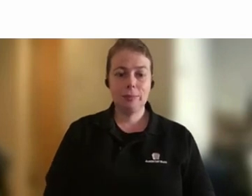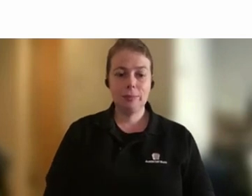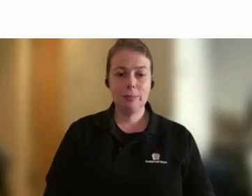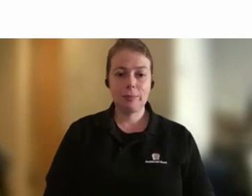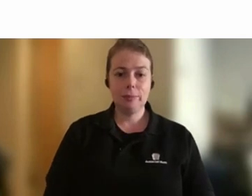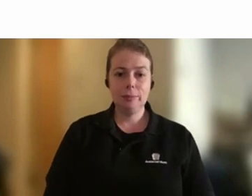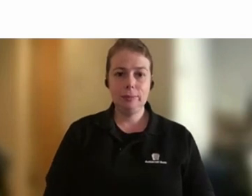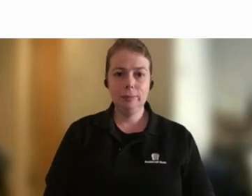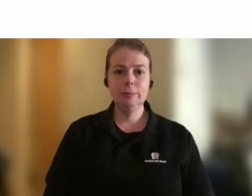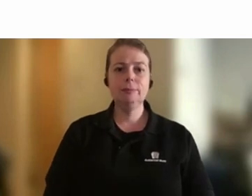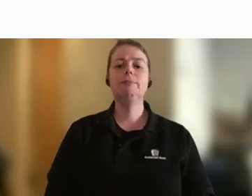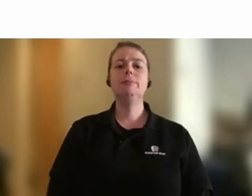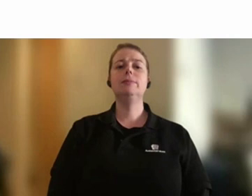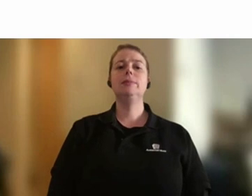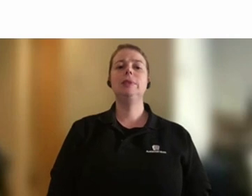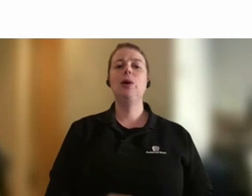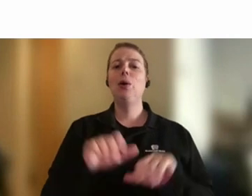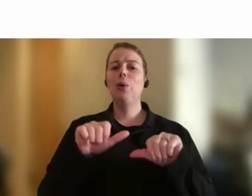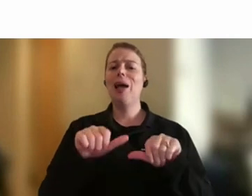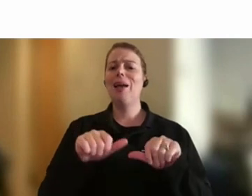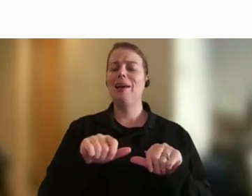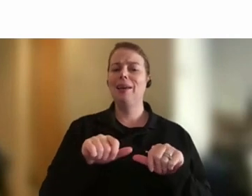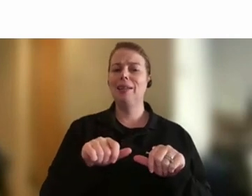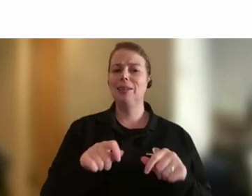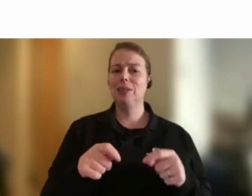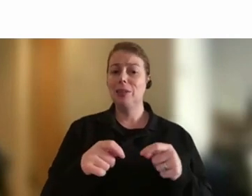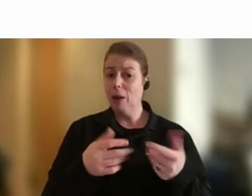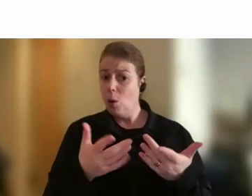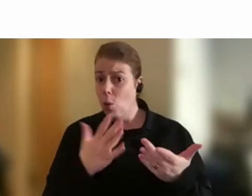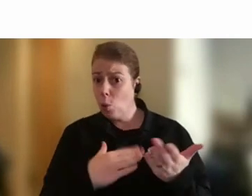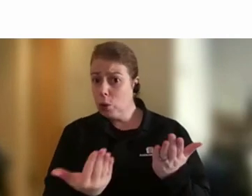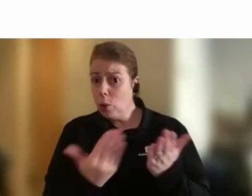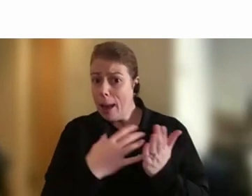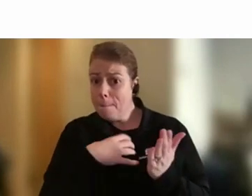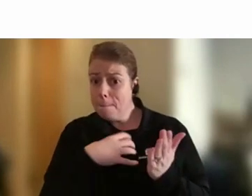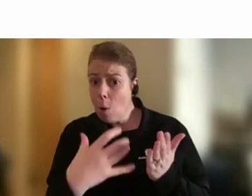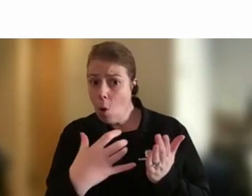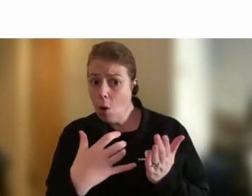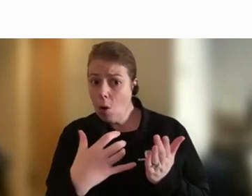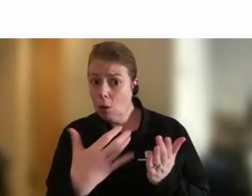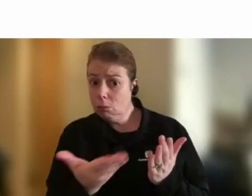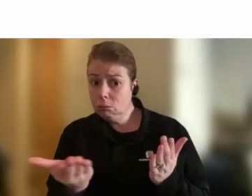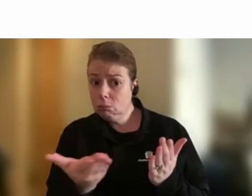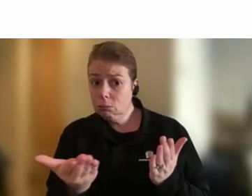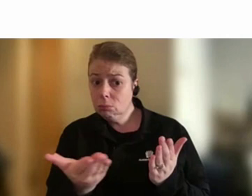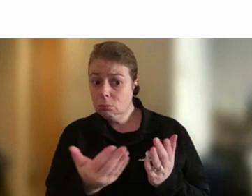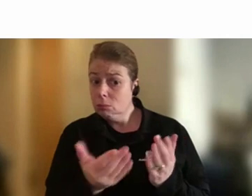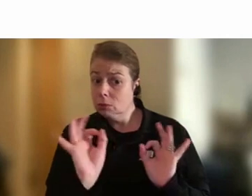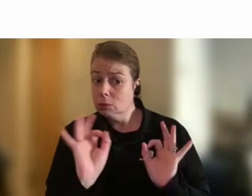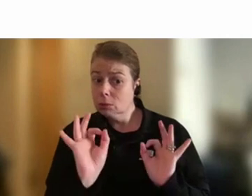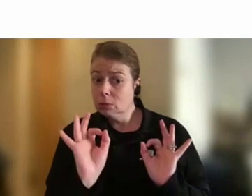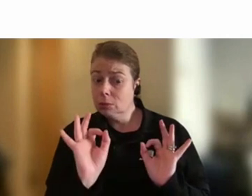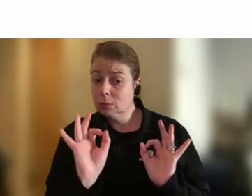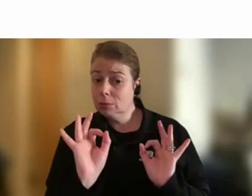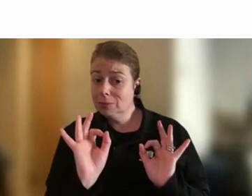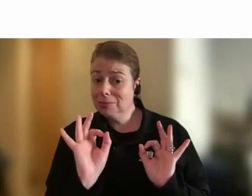Sorry, I'll actually lead into the next one unless there's someone else. Natalie or Helen, you want to? No, not buying in on that